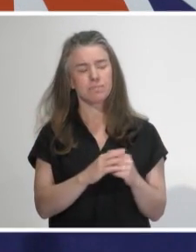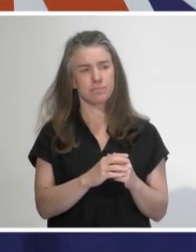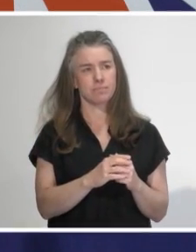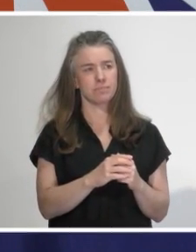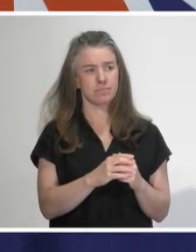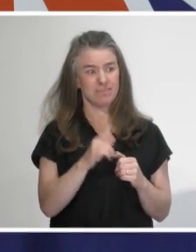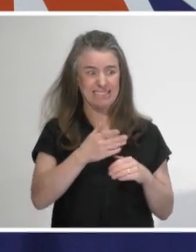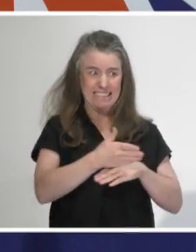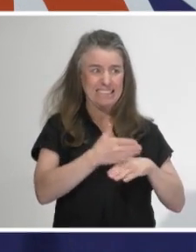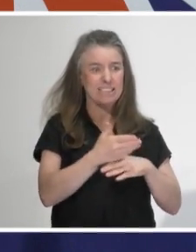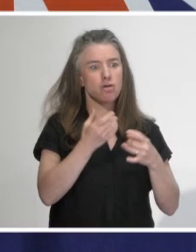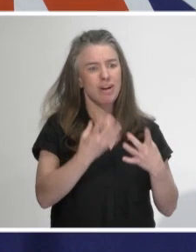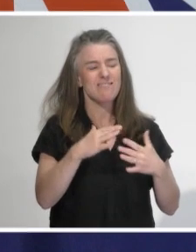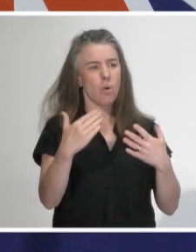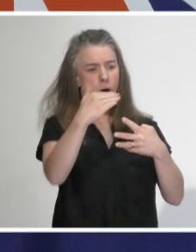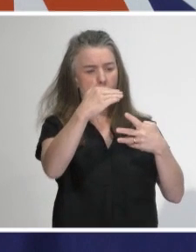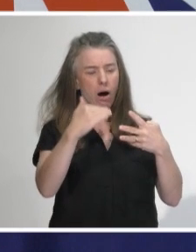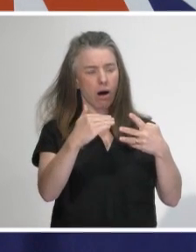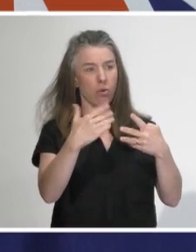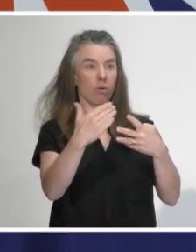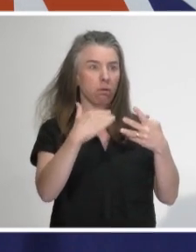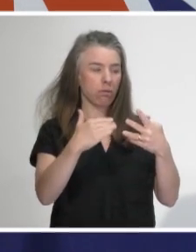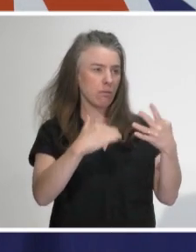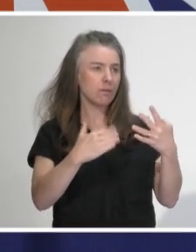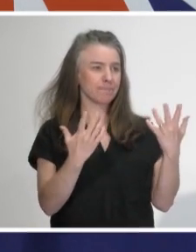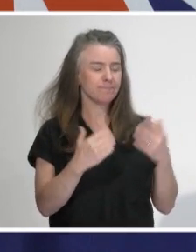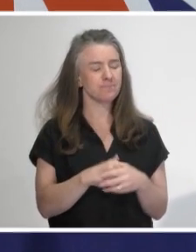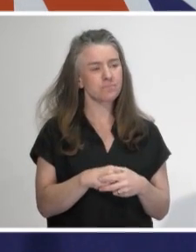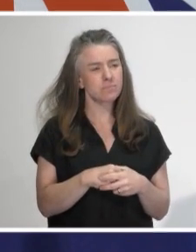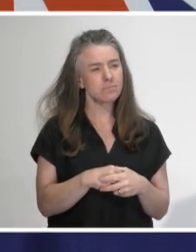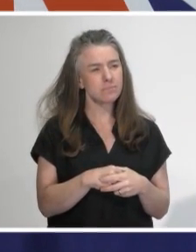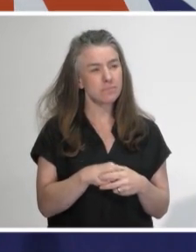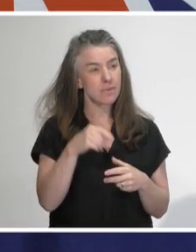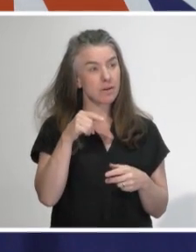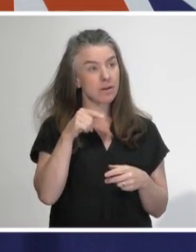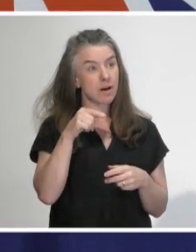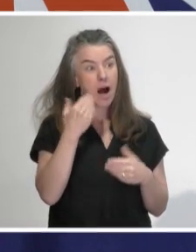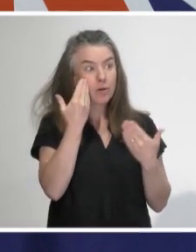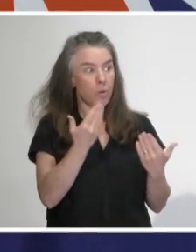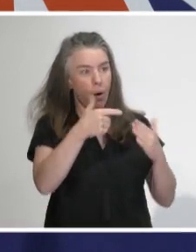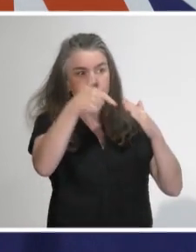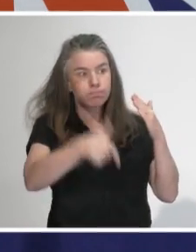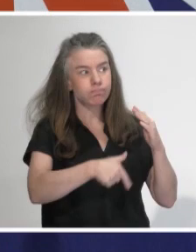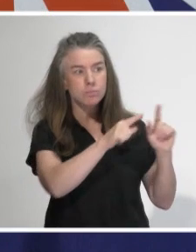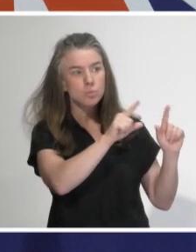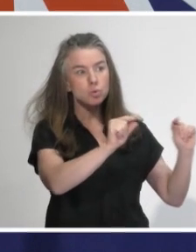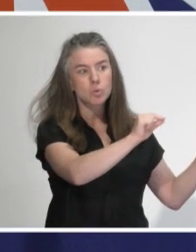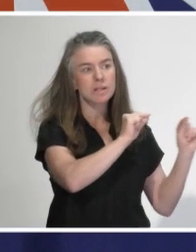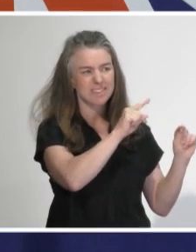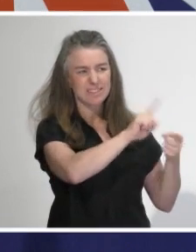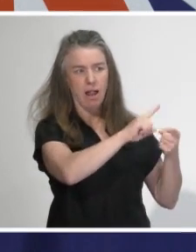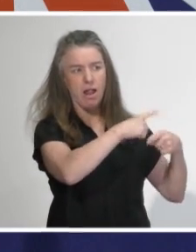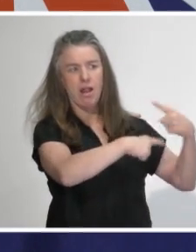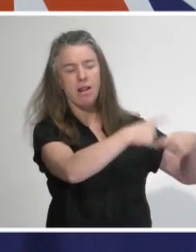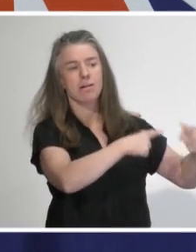Alert Level 4 and further. And I can't comment on that work, I know it's ongoing, but that will be,